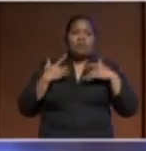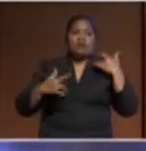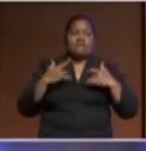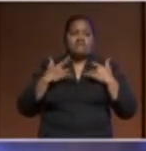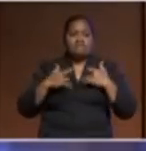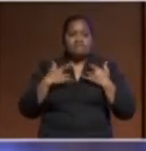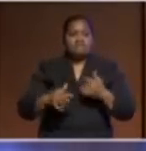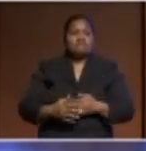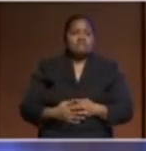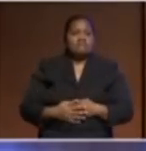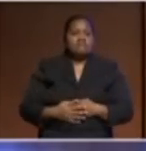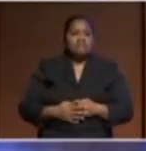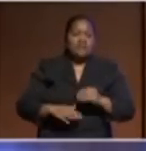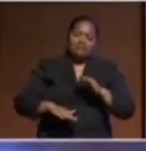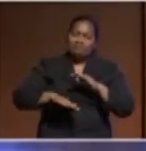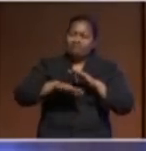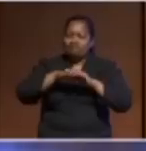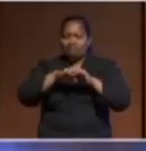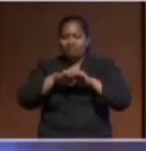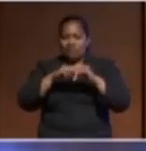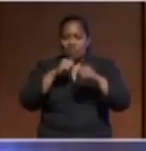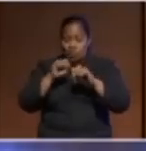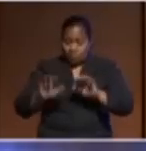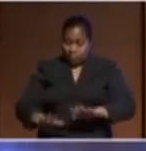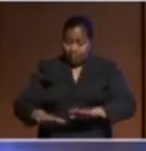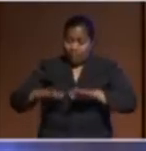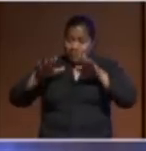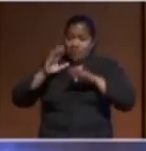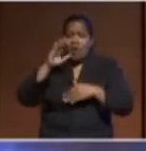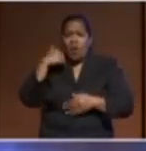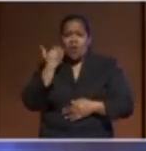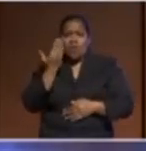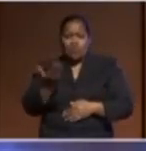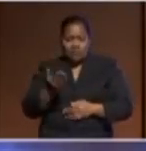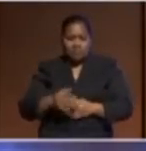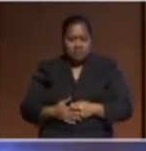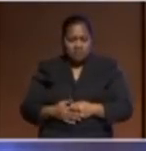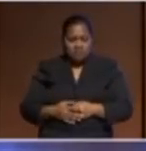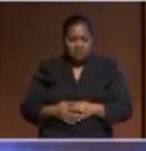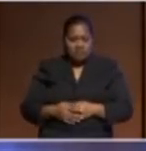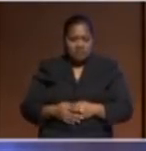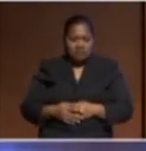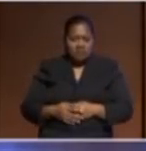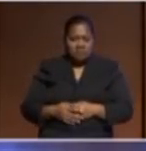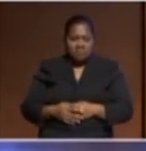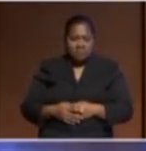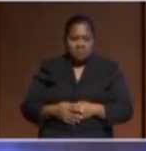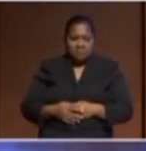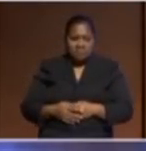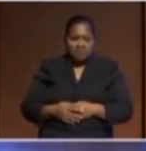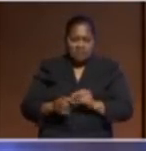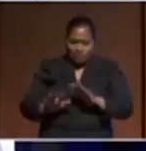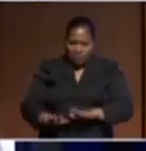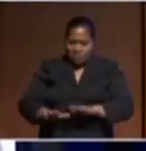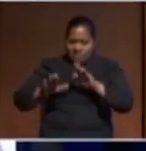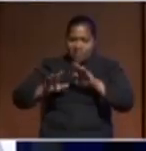completely growing up I always say and then reaching the age that I am today the